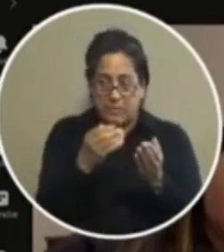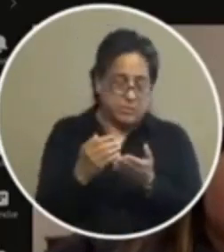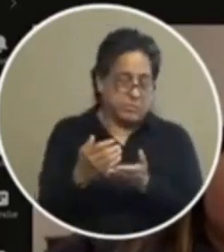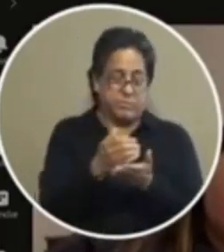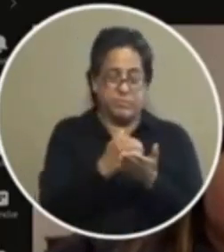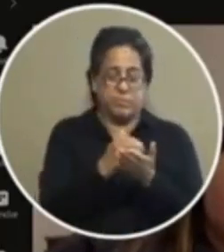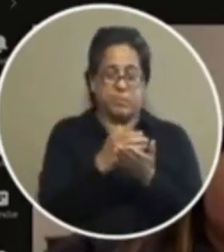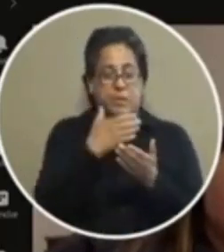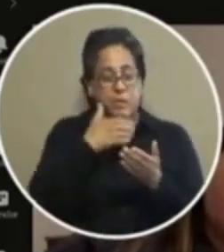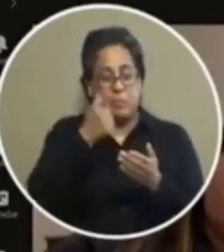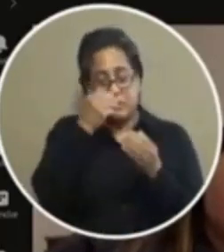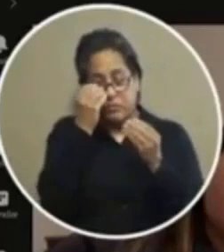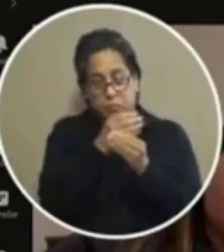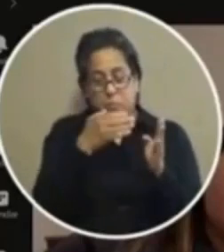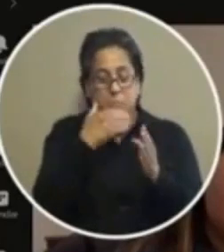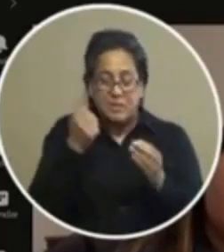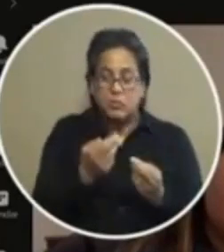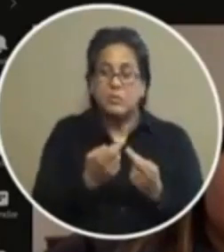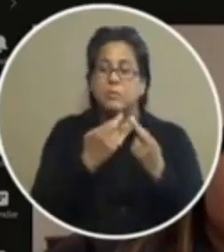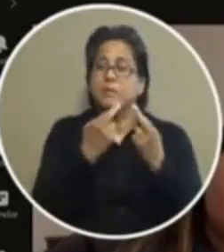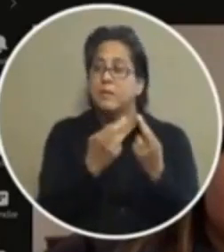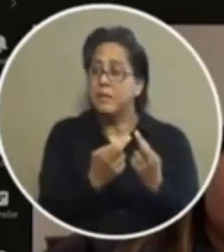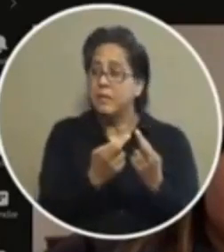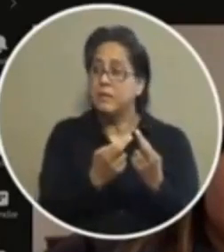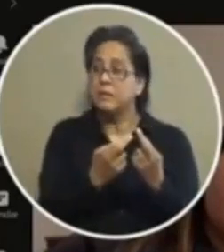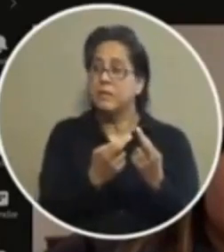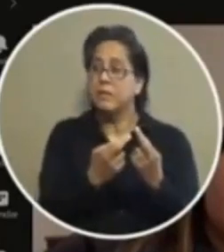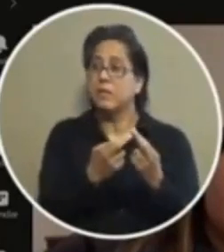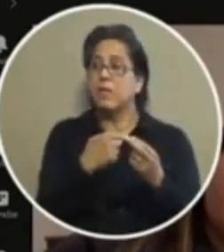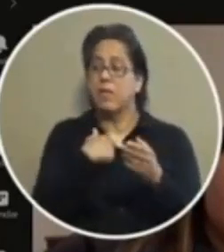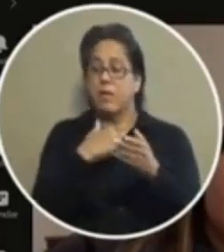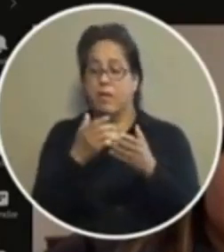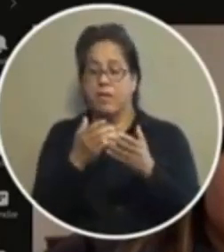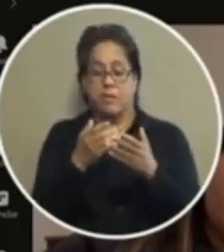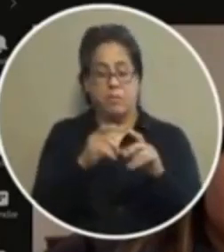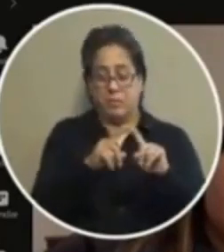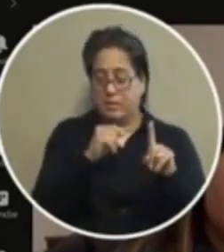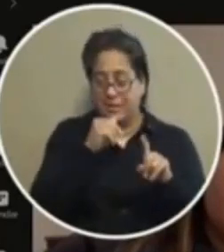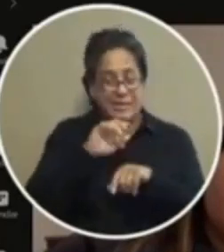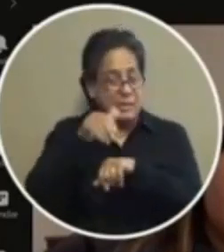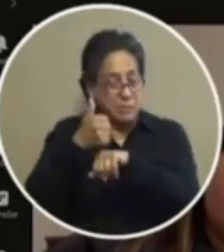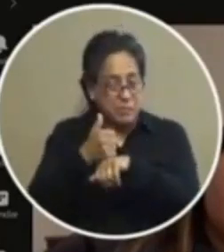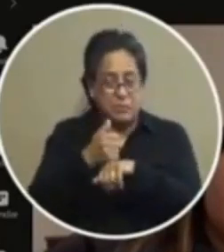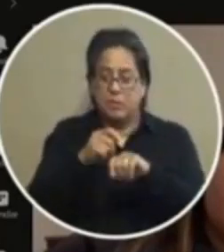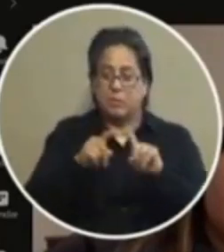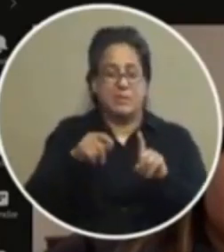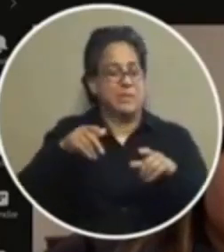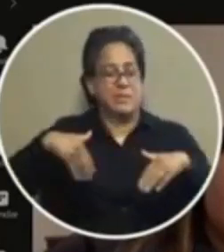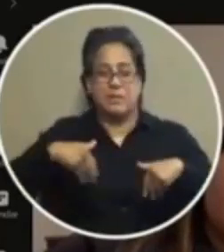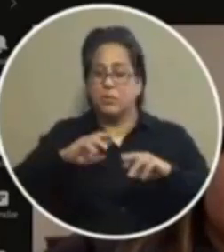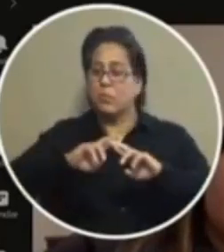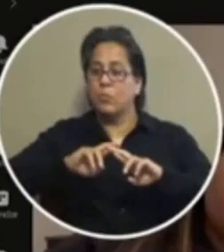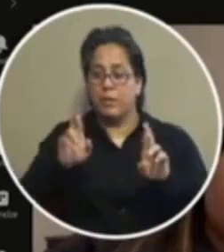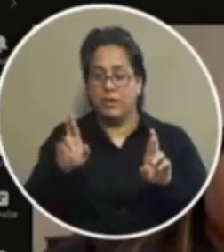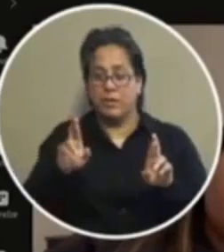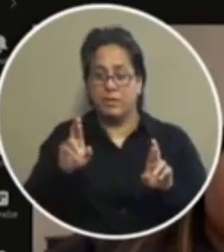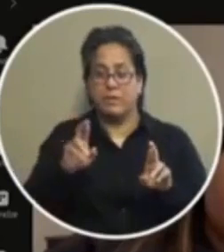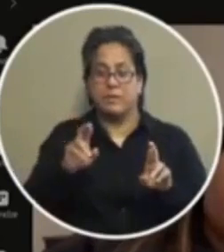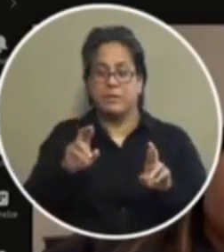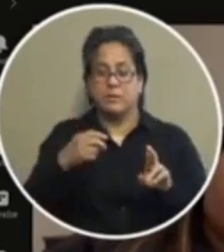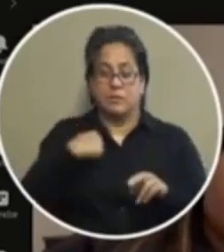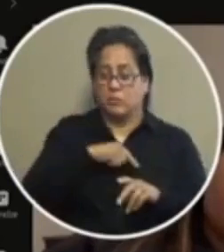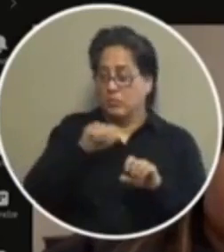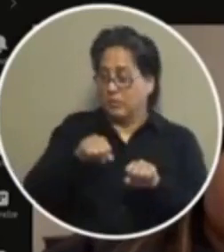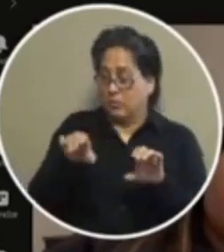uh information and best recommendation and how to execute how to implement so they're not ready i mean we could have just not done anything